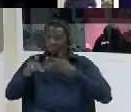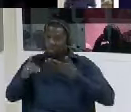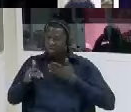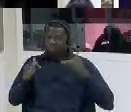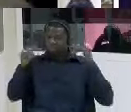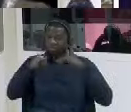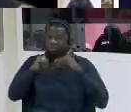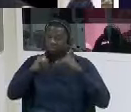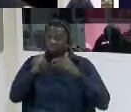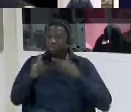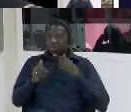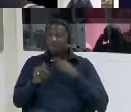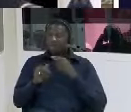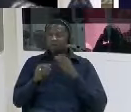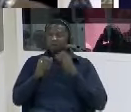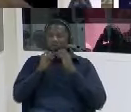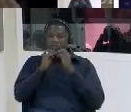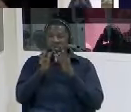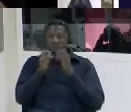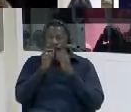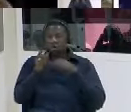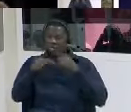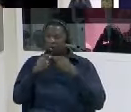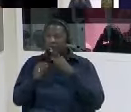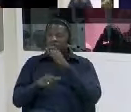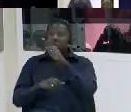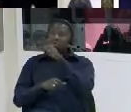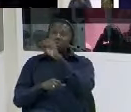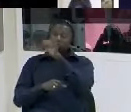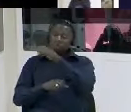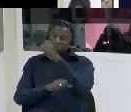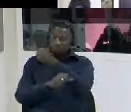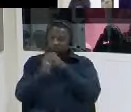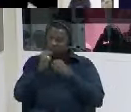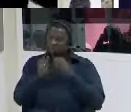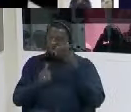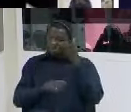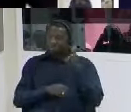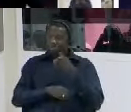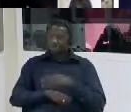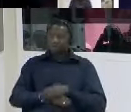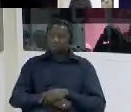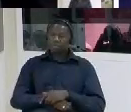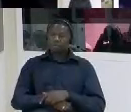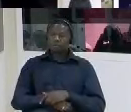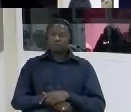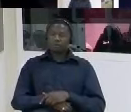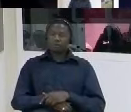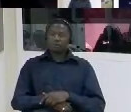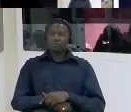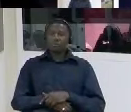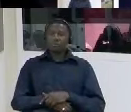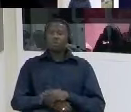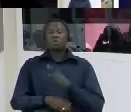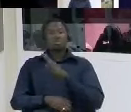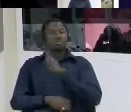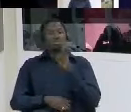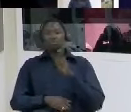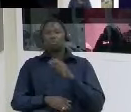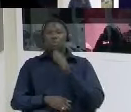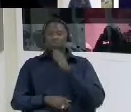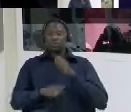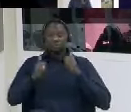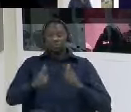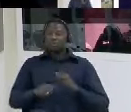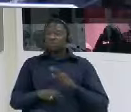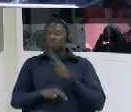no mr chairman there was no effort made no effort in fact they were so